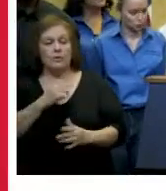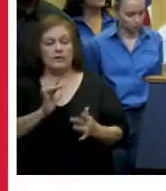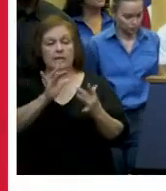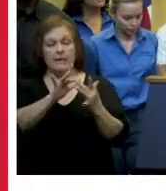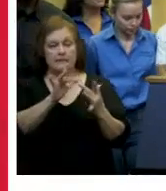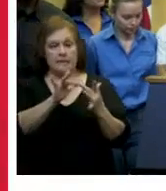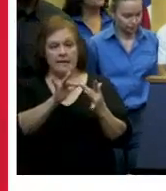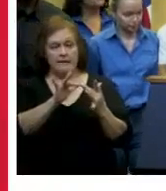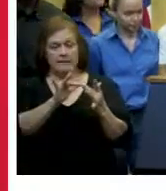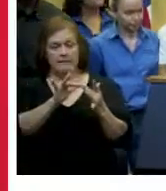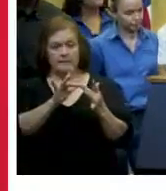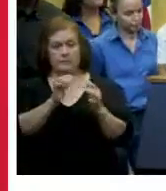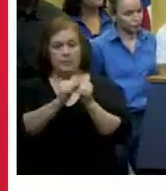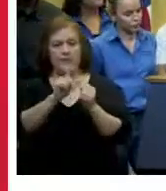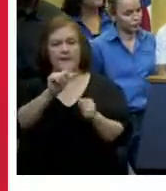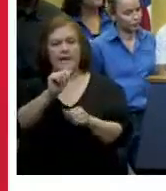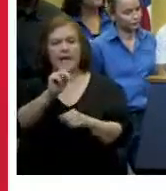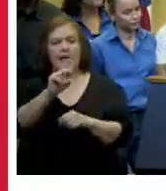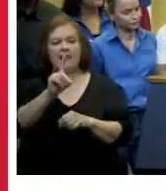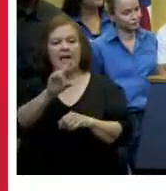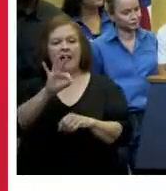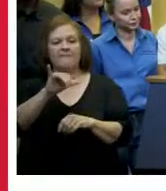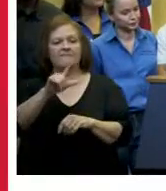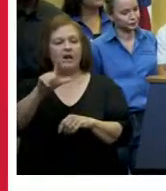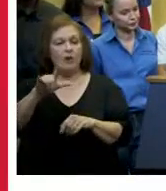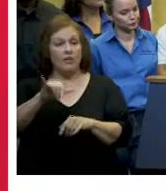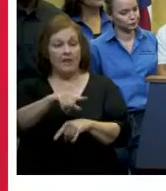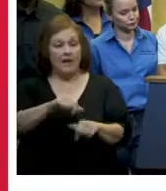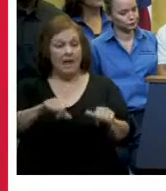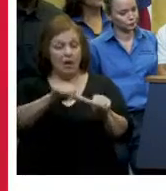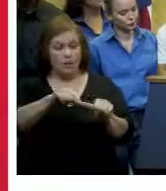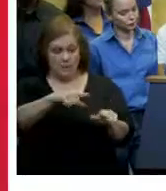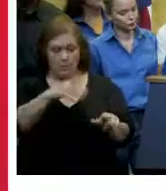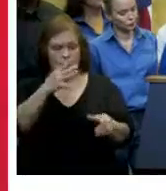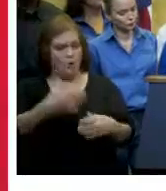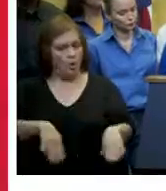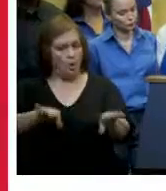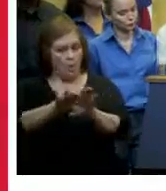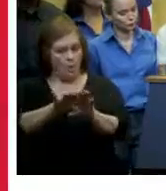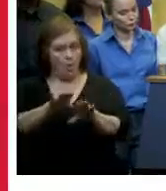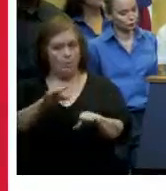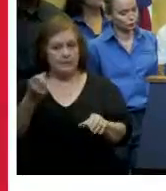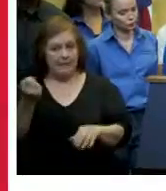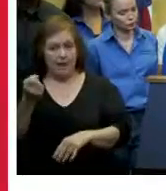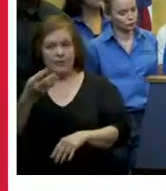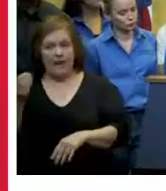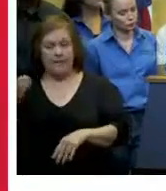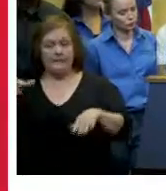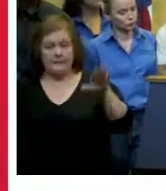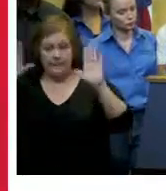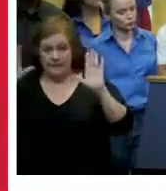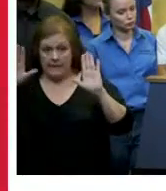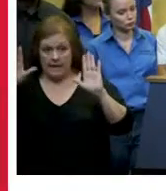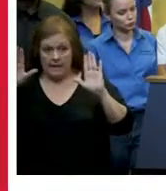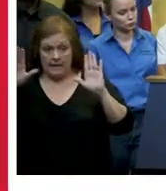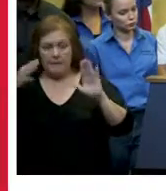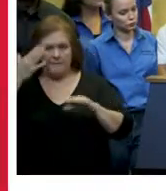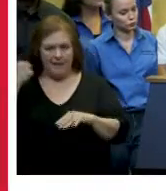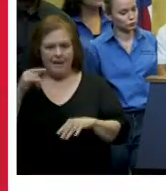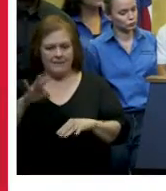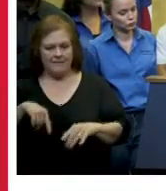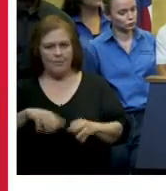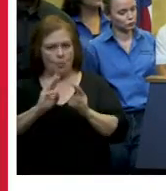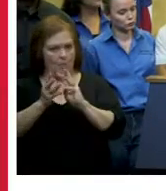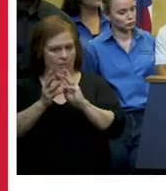area's landfills river birch landfill will be closed on saturday and sunday due to this